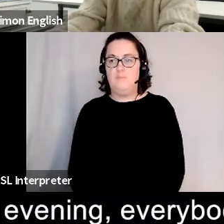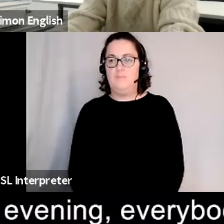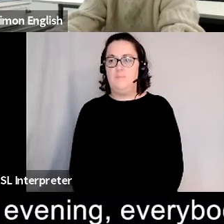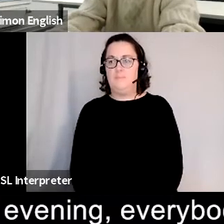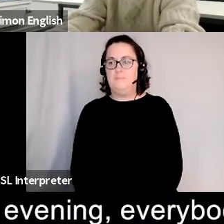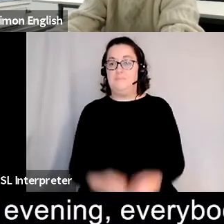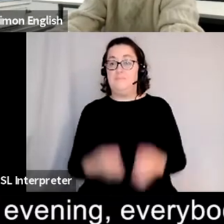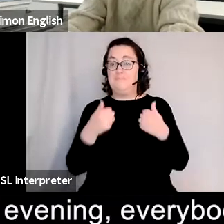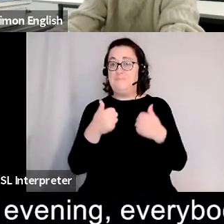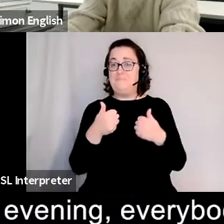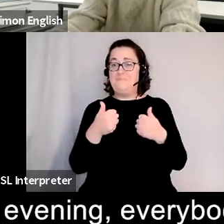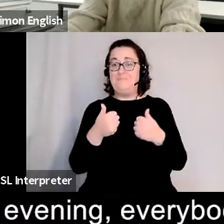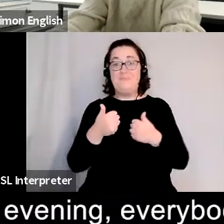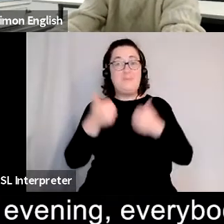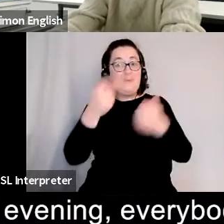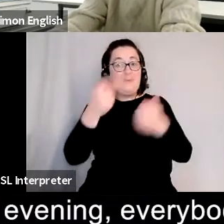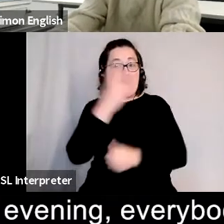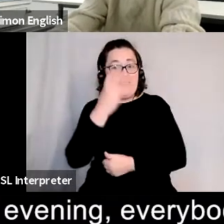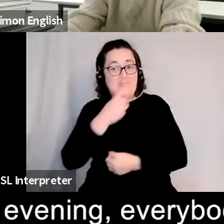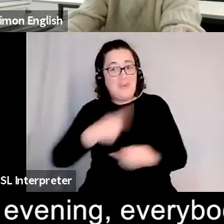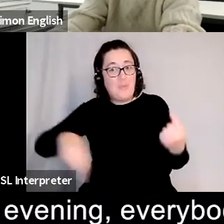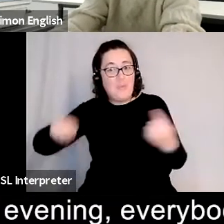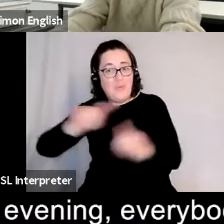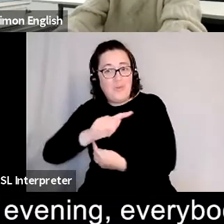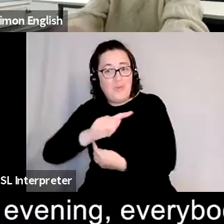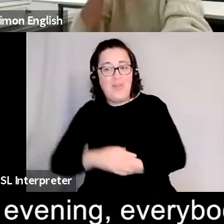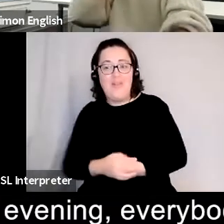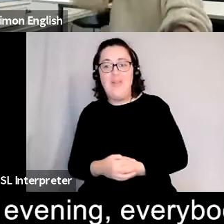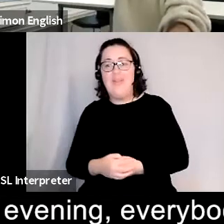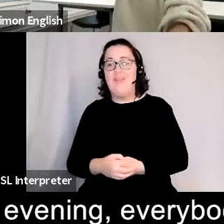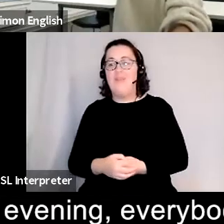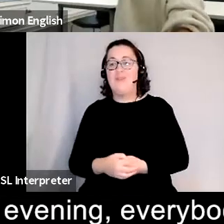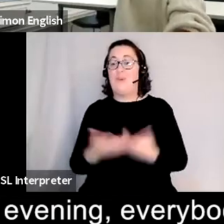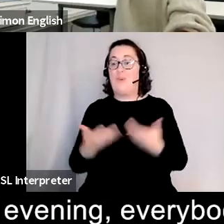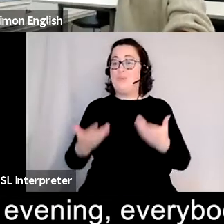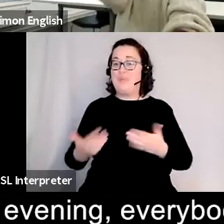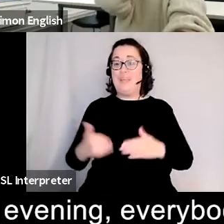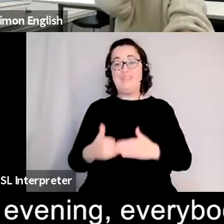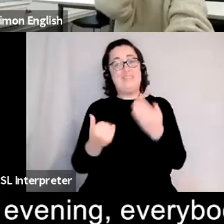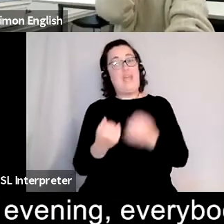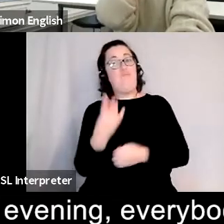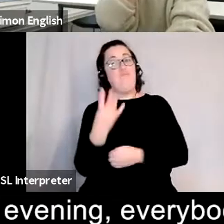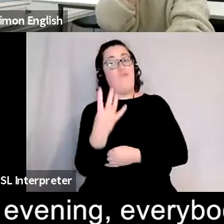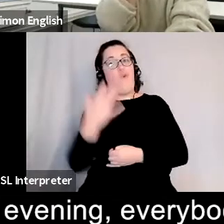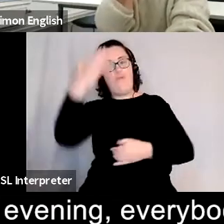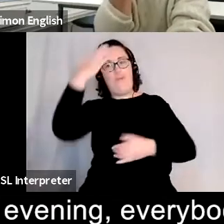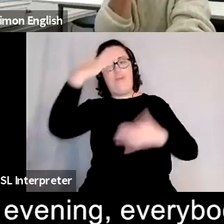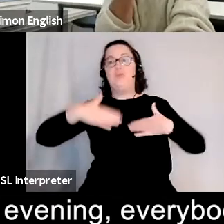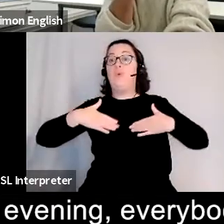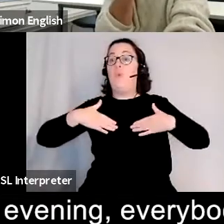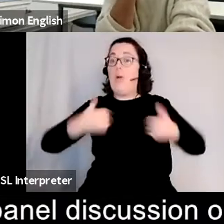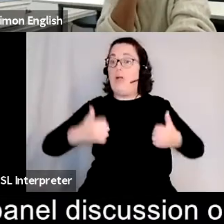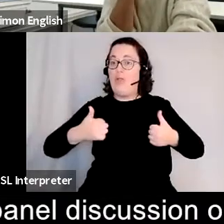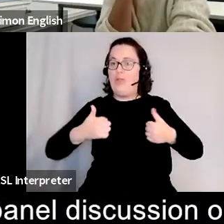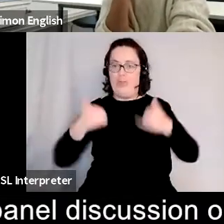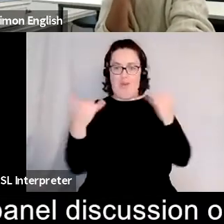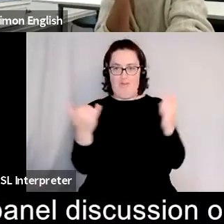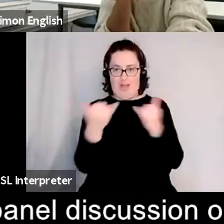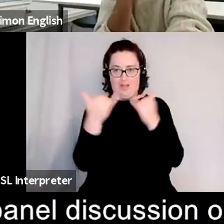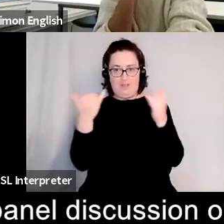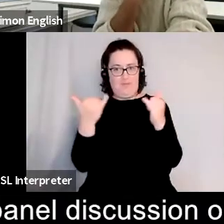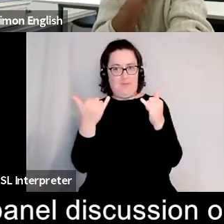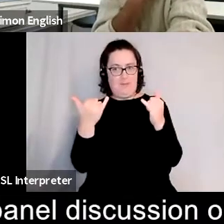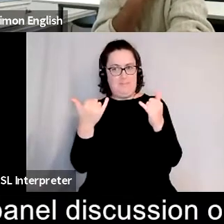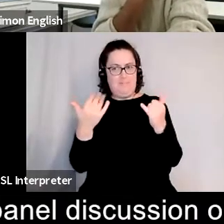okay good evening everybody um welcome to day four of the mental wealth festival and tonight's panel